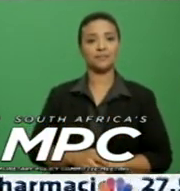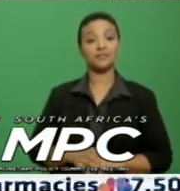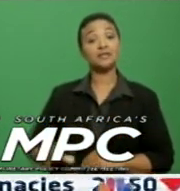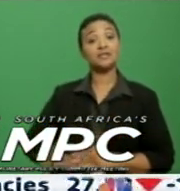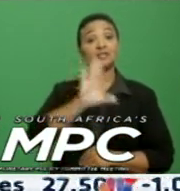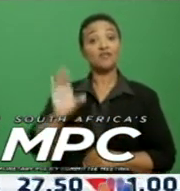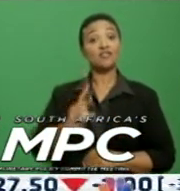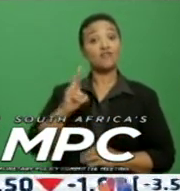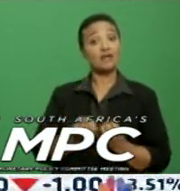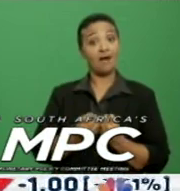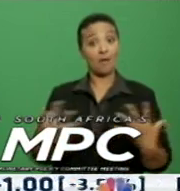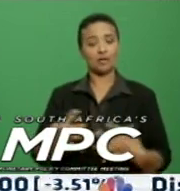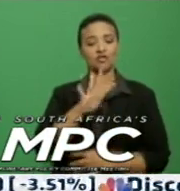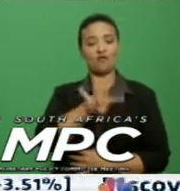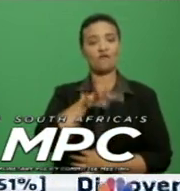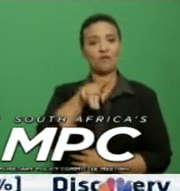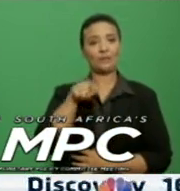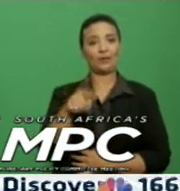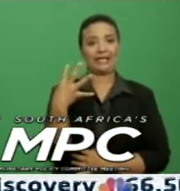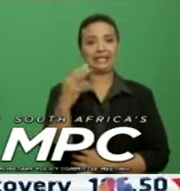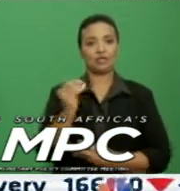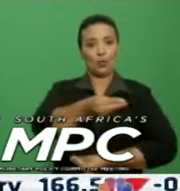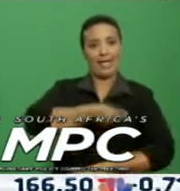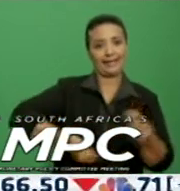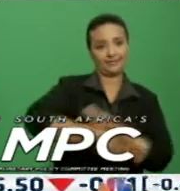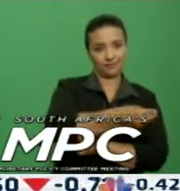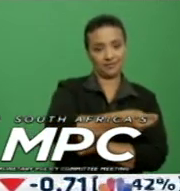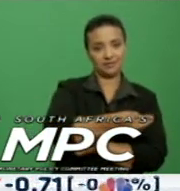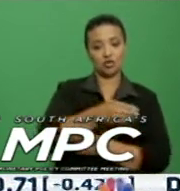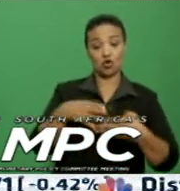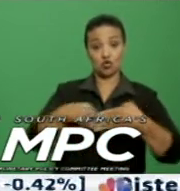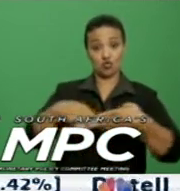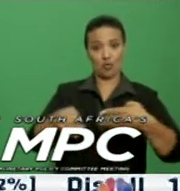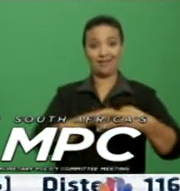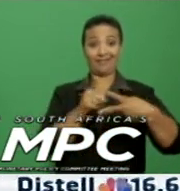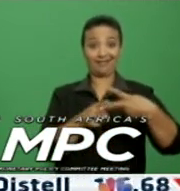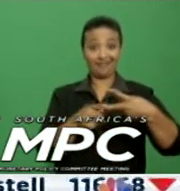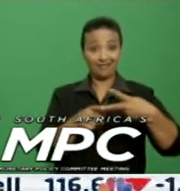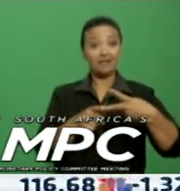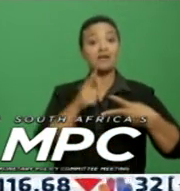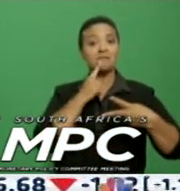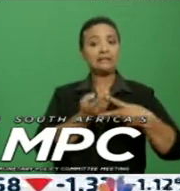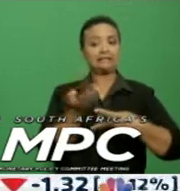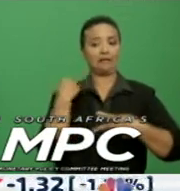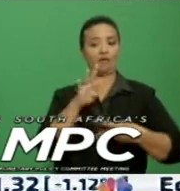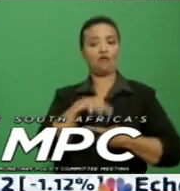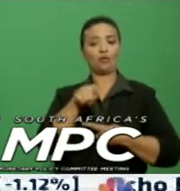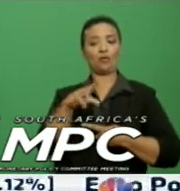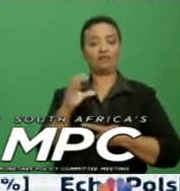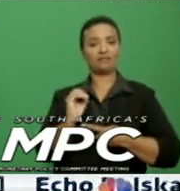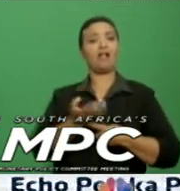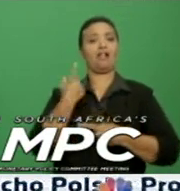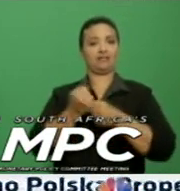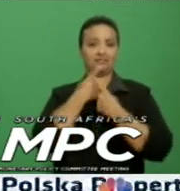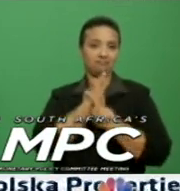is 14.30 against the U.S. dollar, compared with 14.50 at the time of the previous